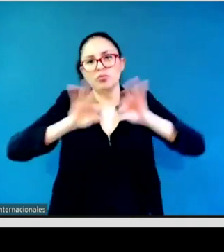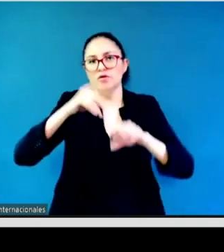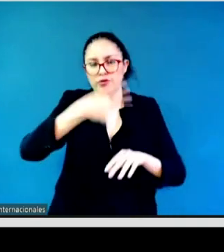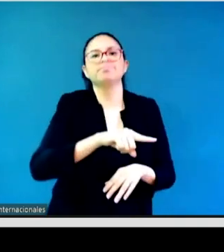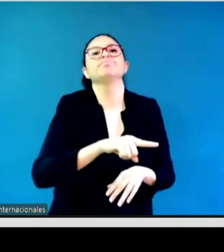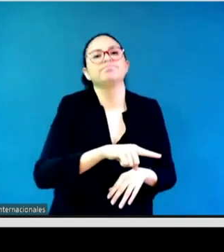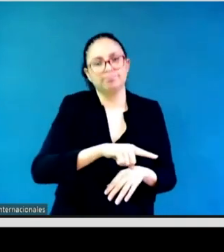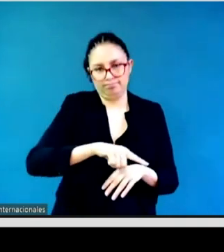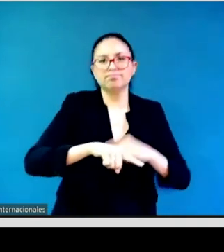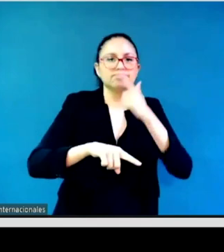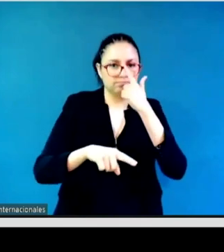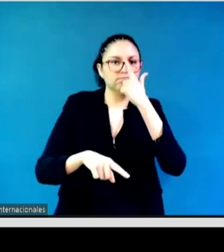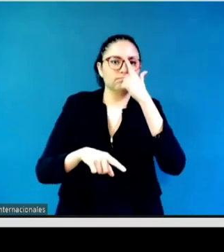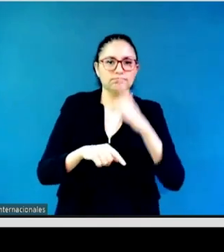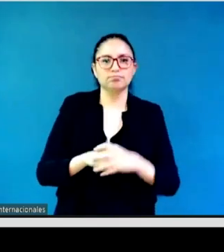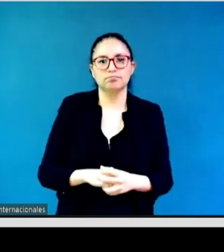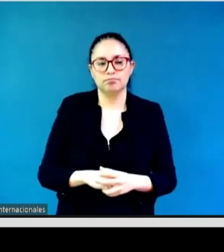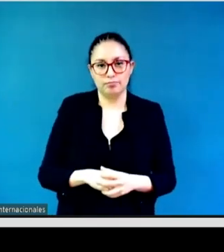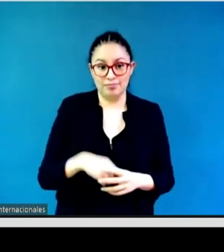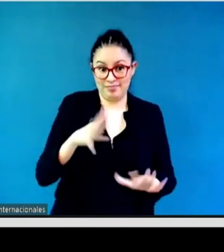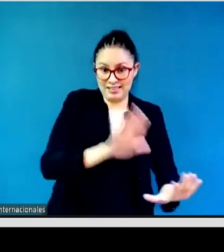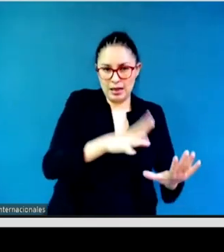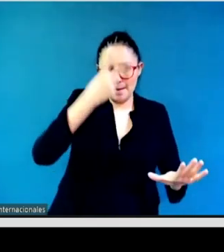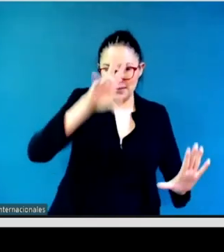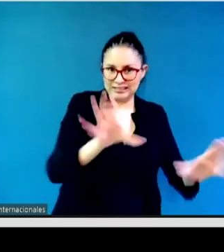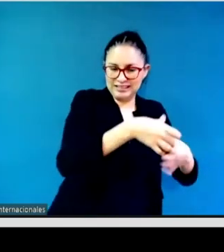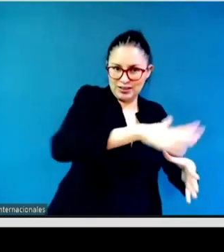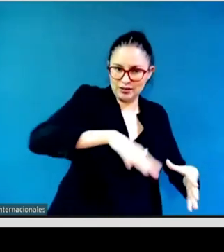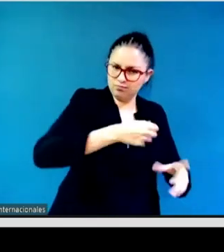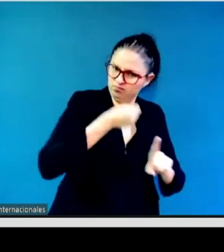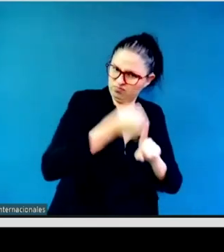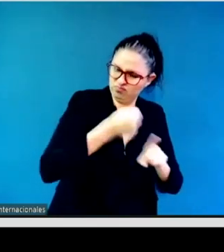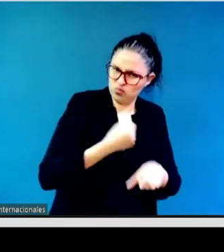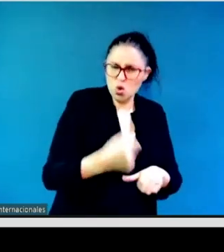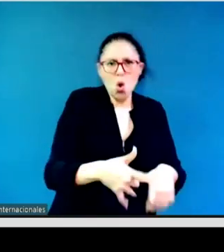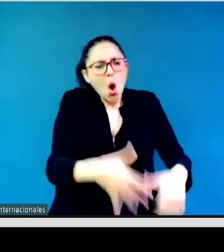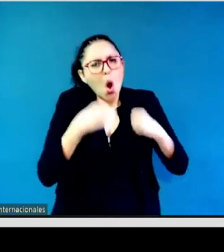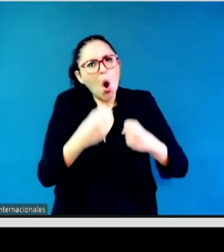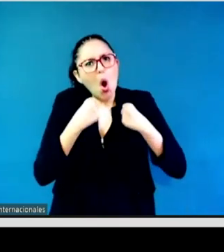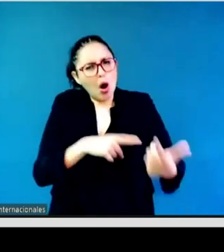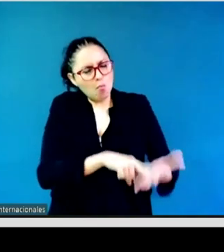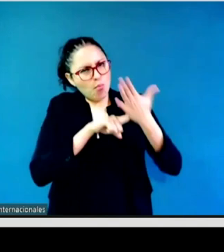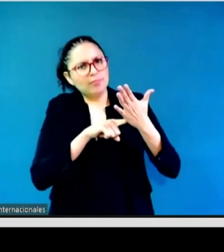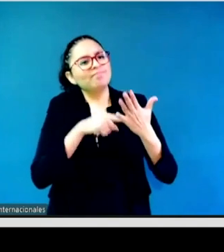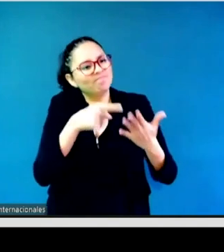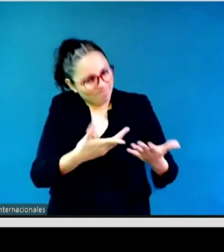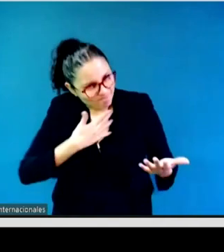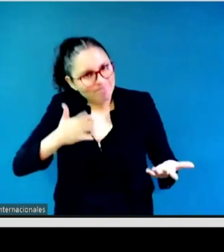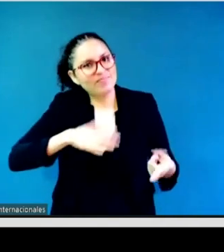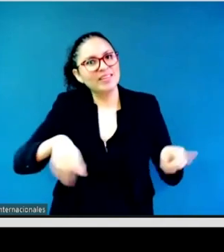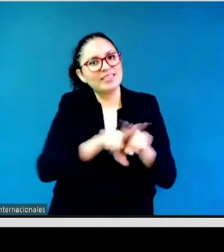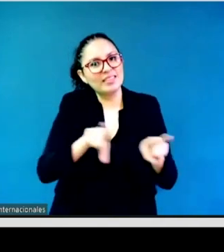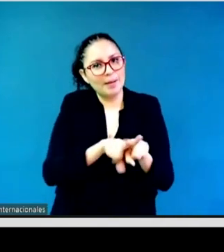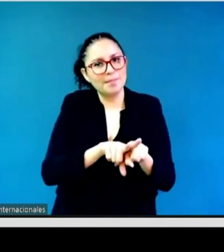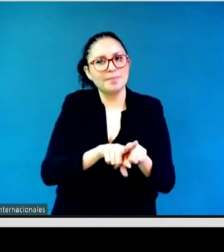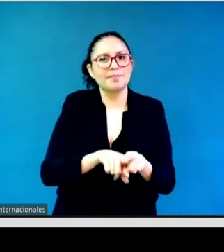strong. I studied law in Mexico and worked a bit on femicide and the cotton field case aftermath and collecting